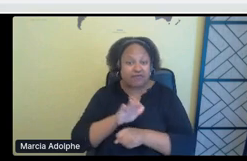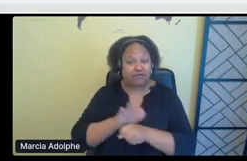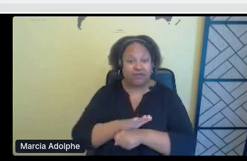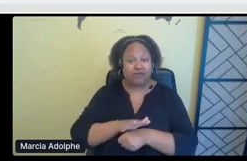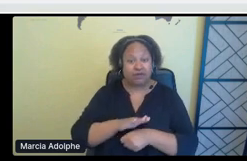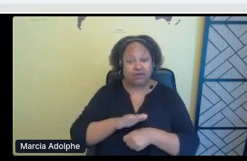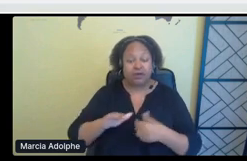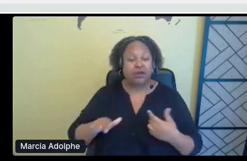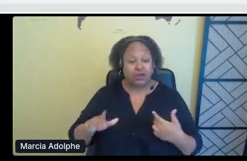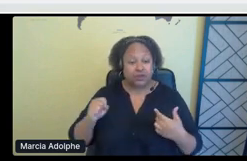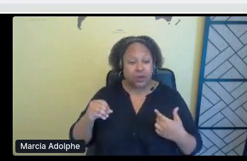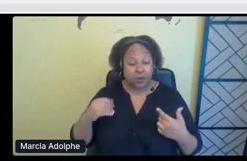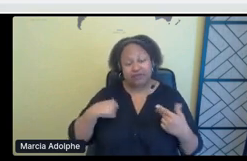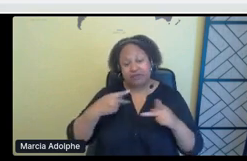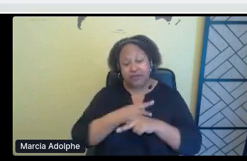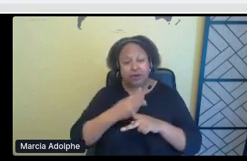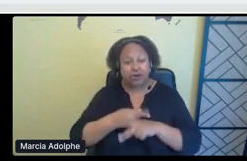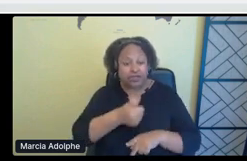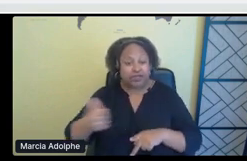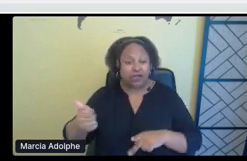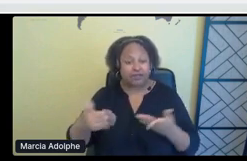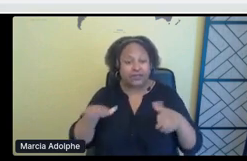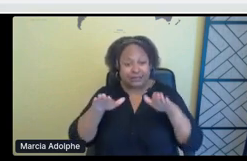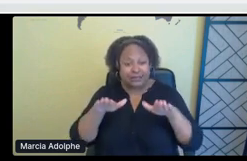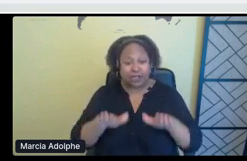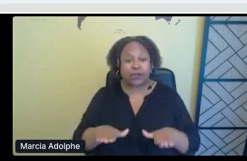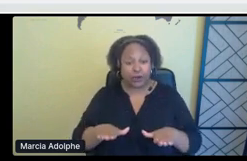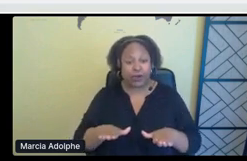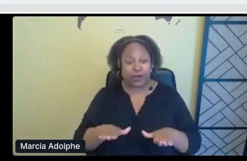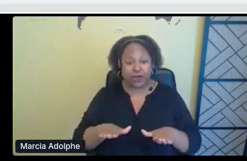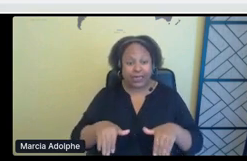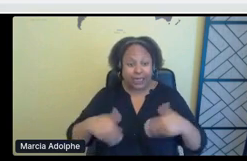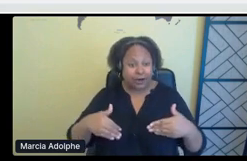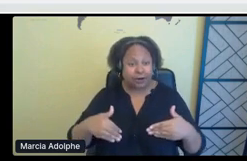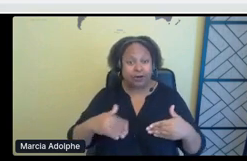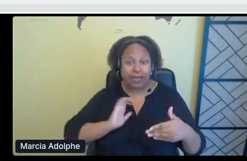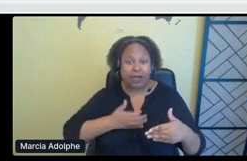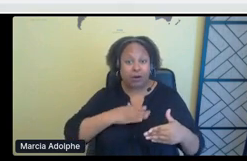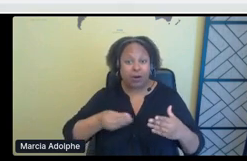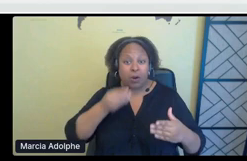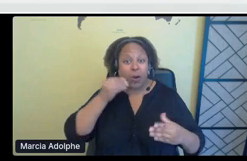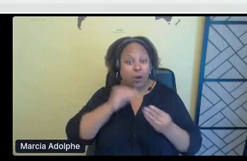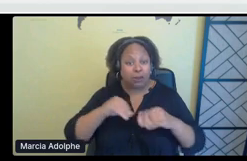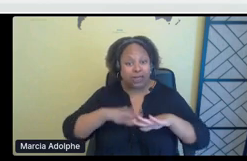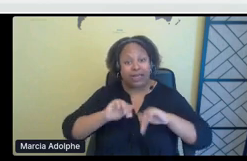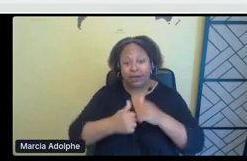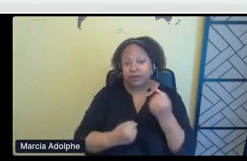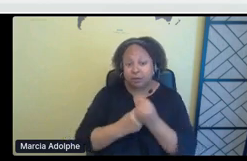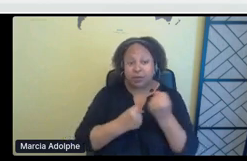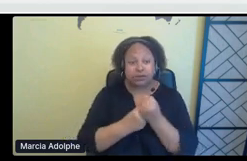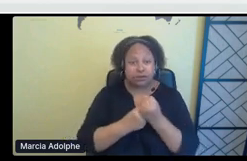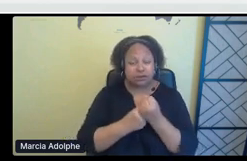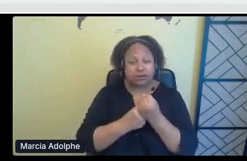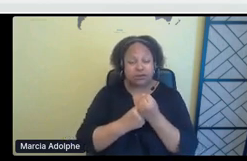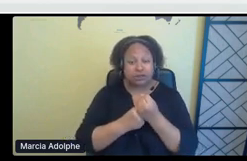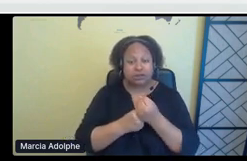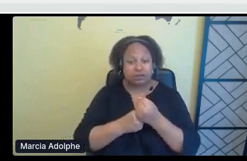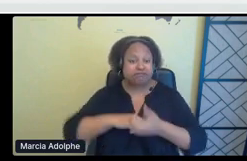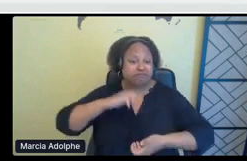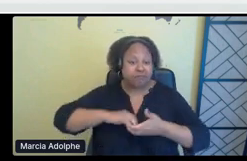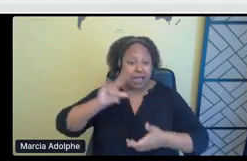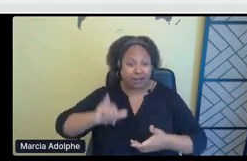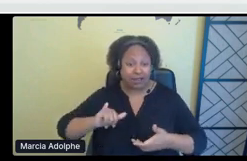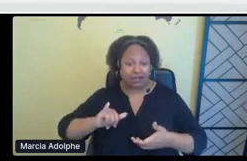in, if they are settlers in this homeland or not in our homelands. One other point I wanted to make is the connection between